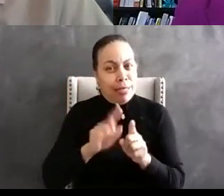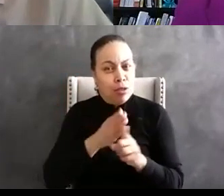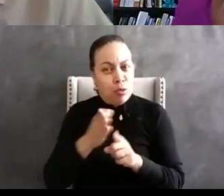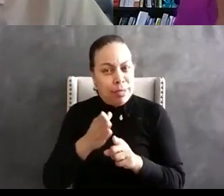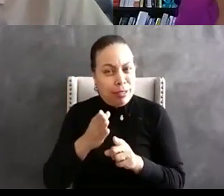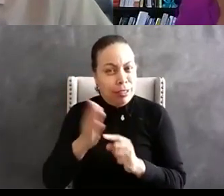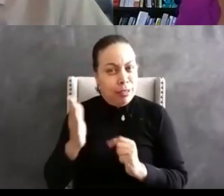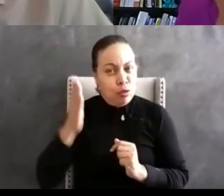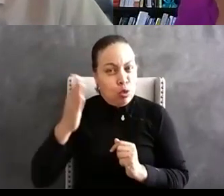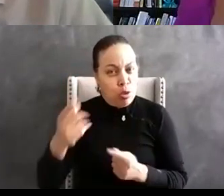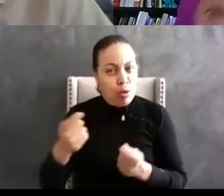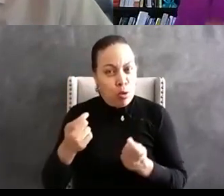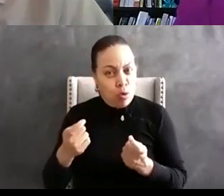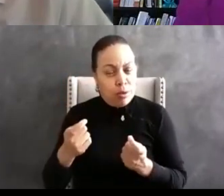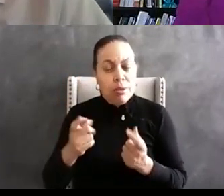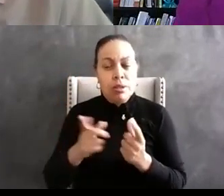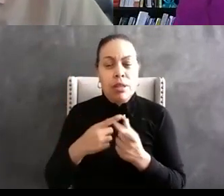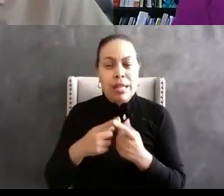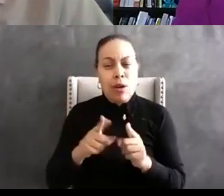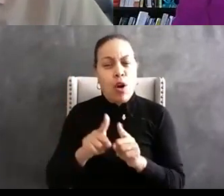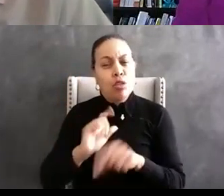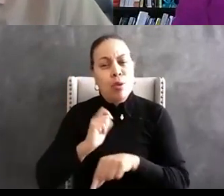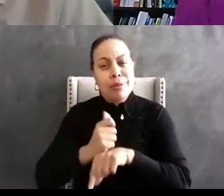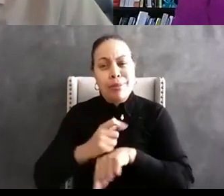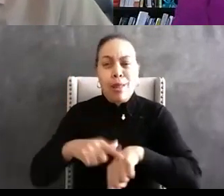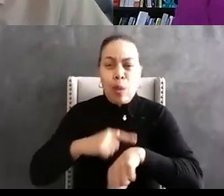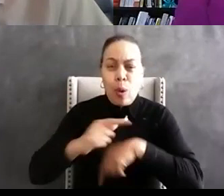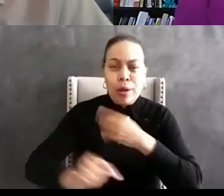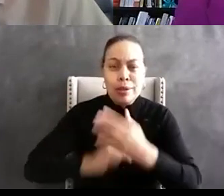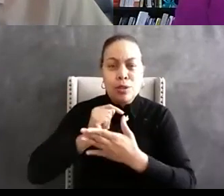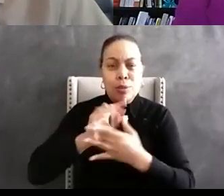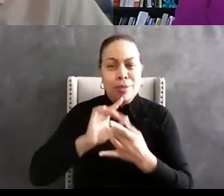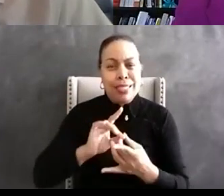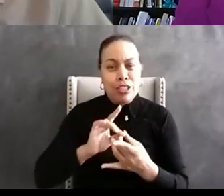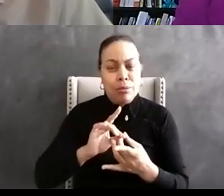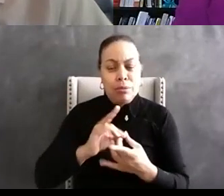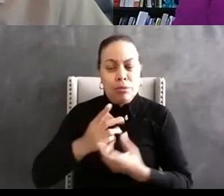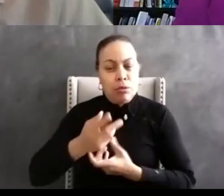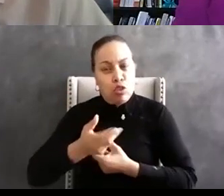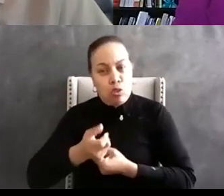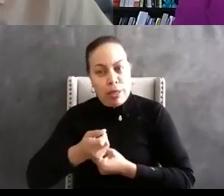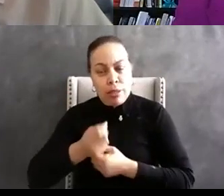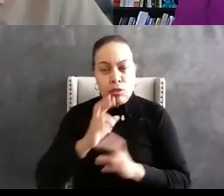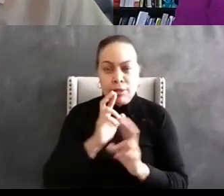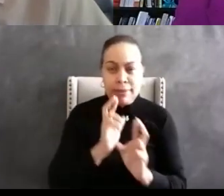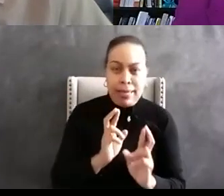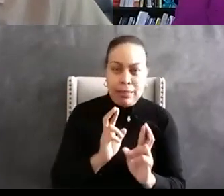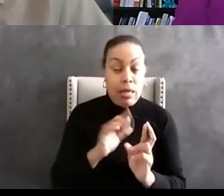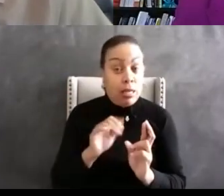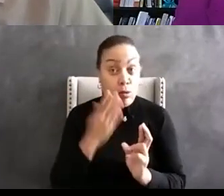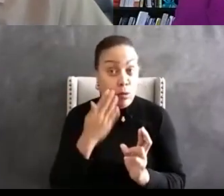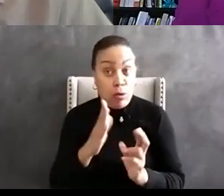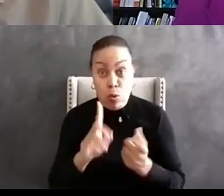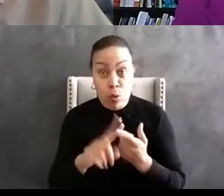you know a long-standing relationship you know of mutual trust and respect and you never know when you might have to